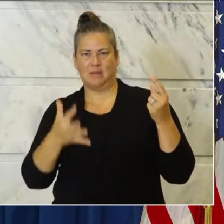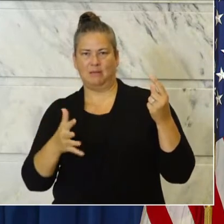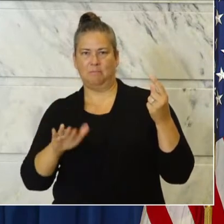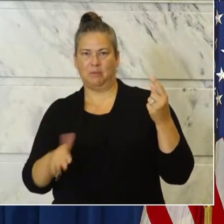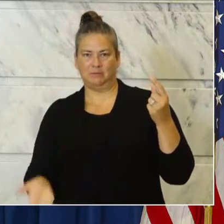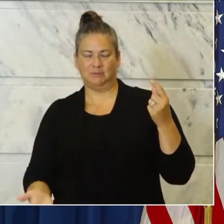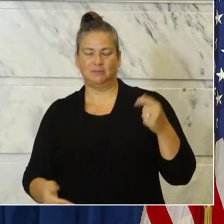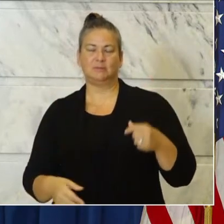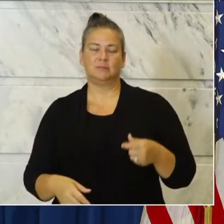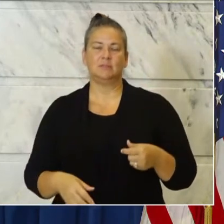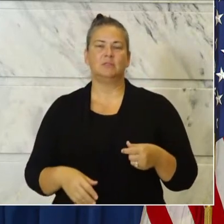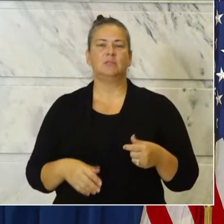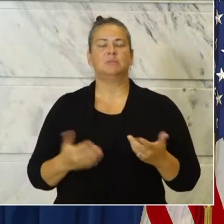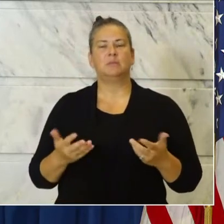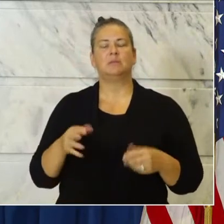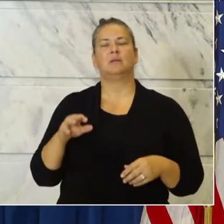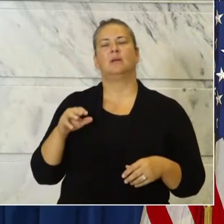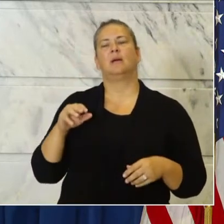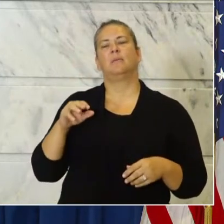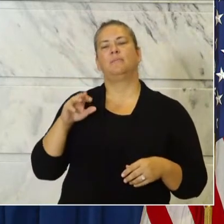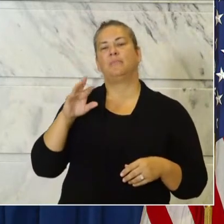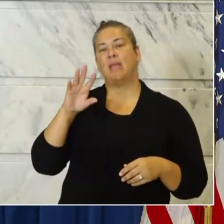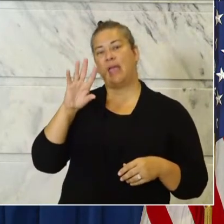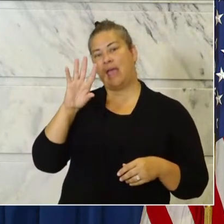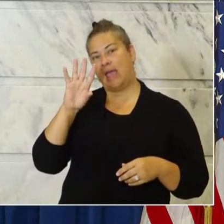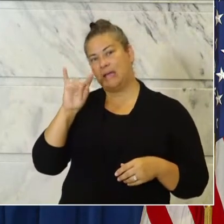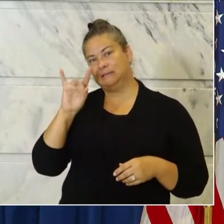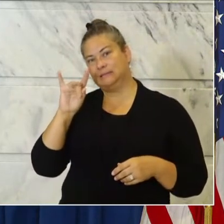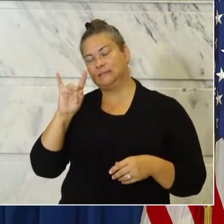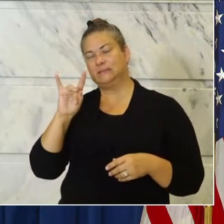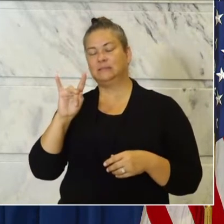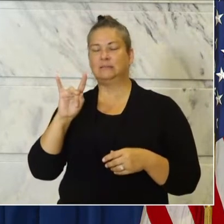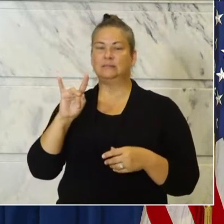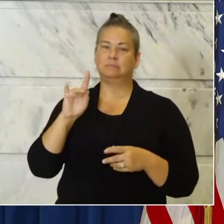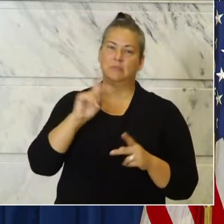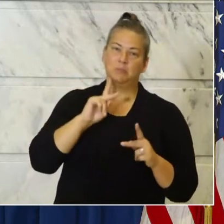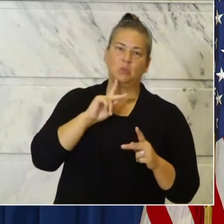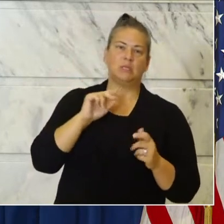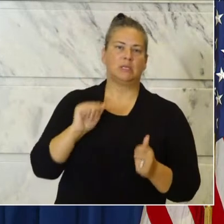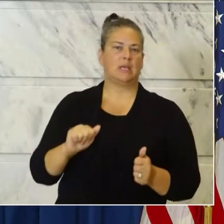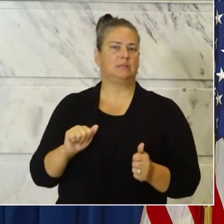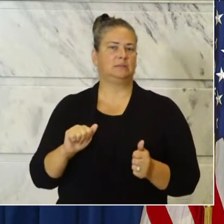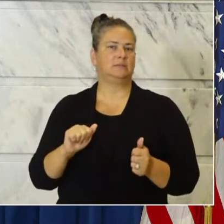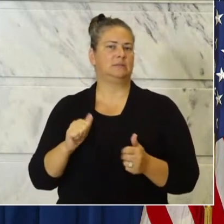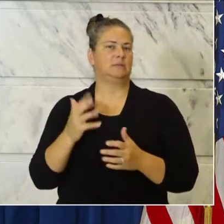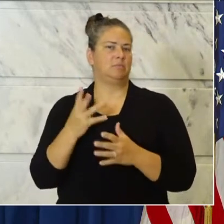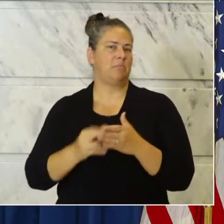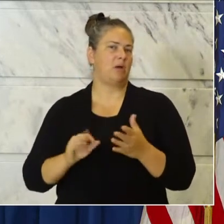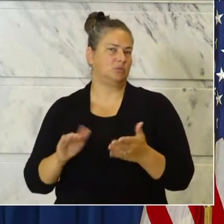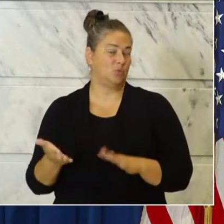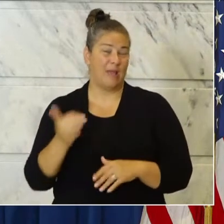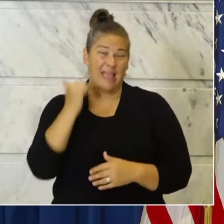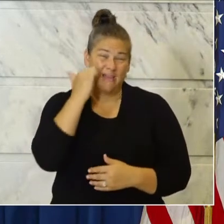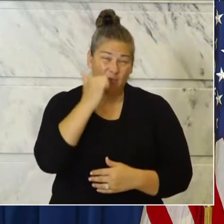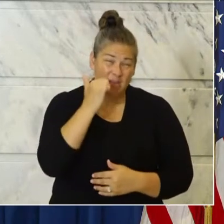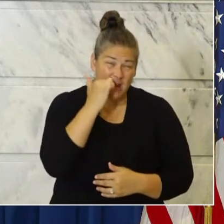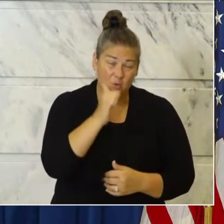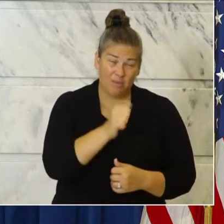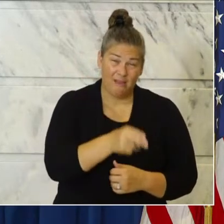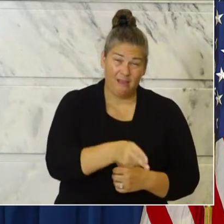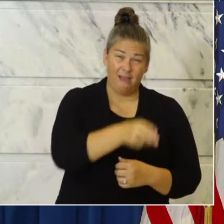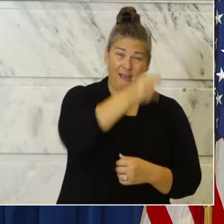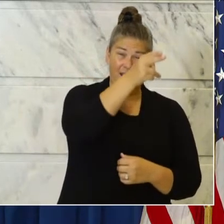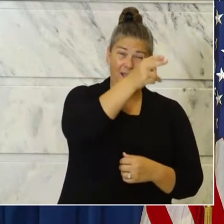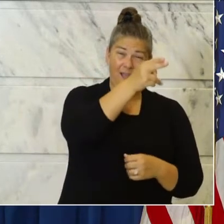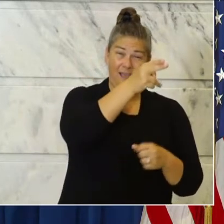plus people that we're going to ultimately or were likely to lose. So let's remember every day with a high number of cases